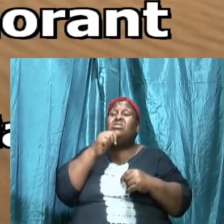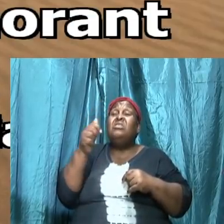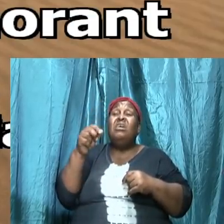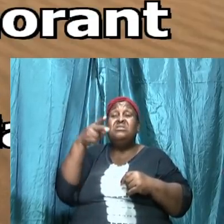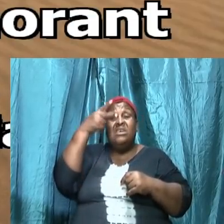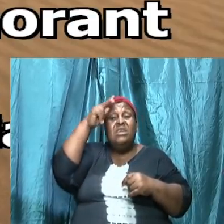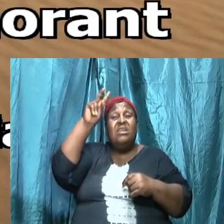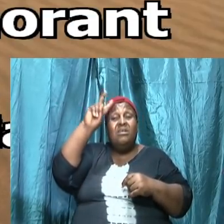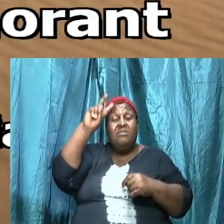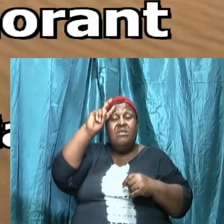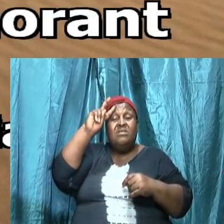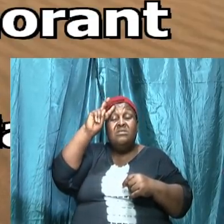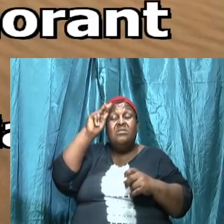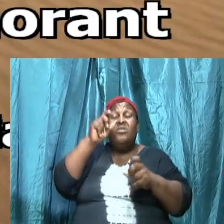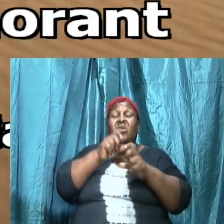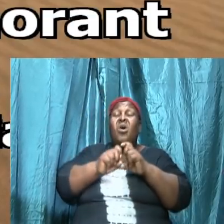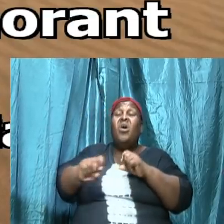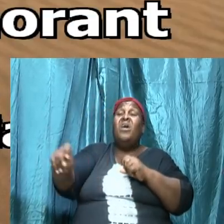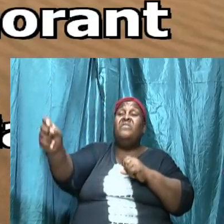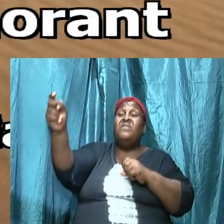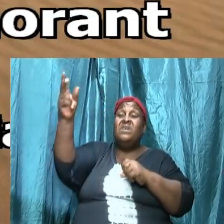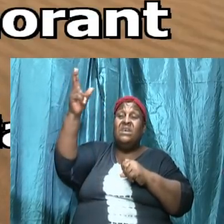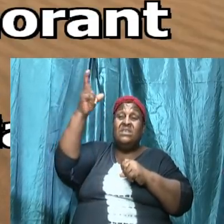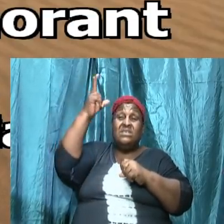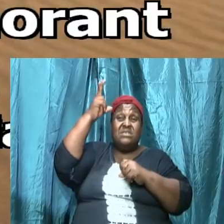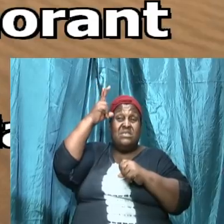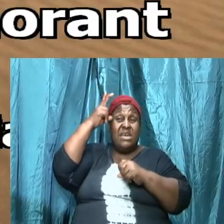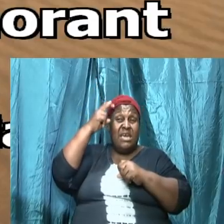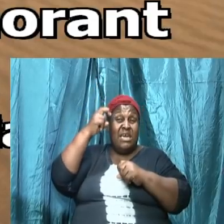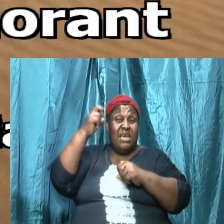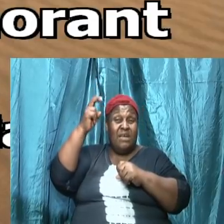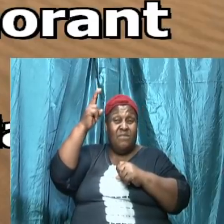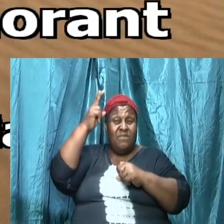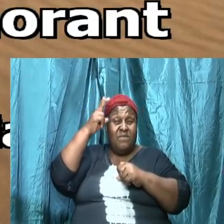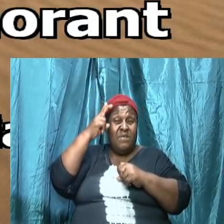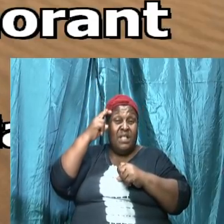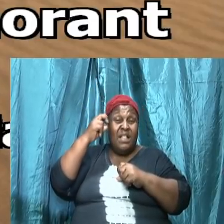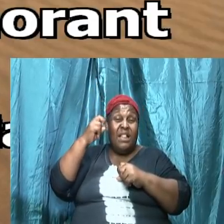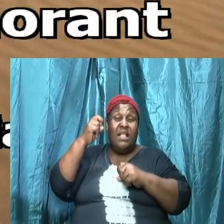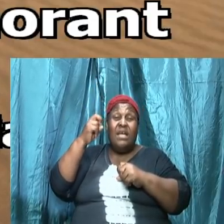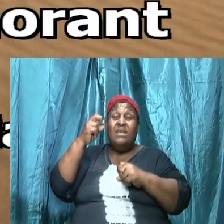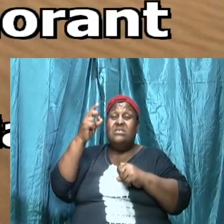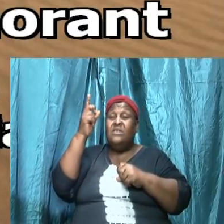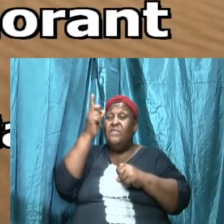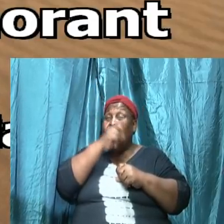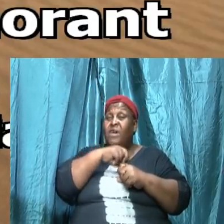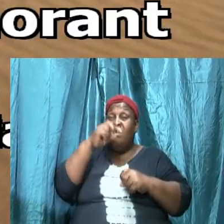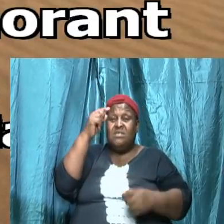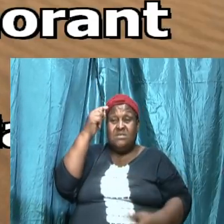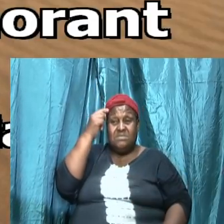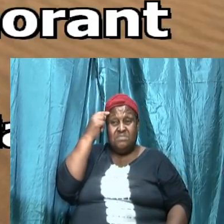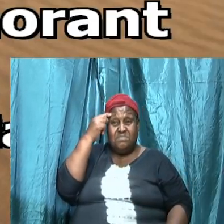read the word because we don't have the word because we don't embrace the word